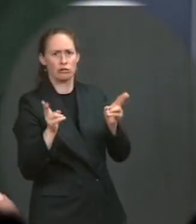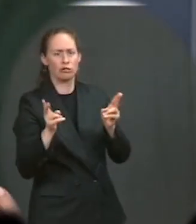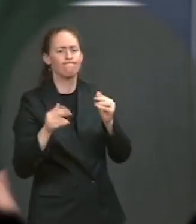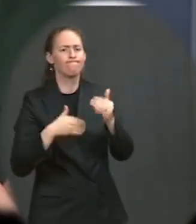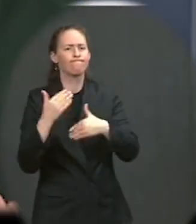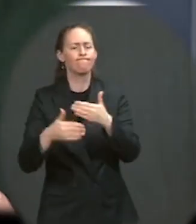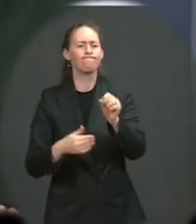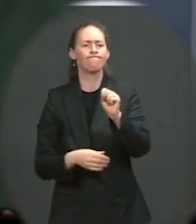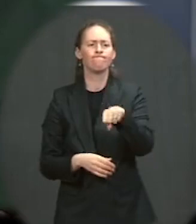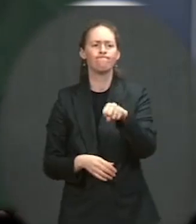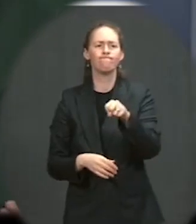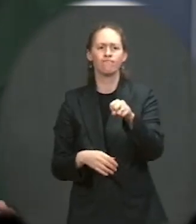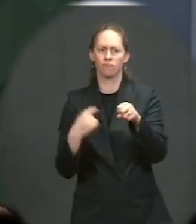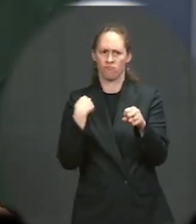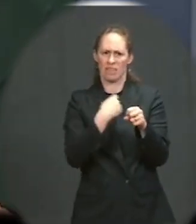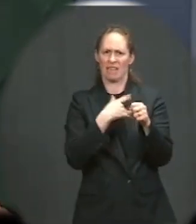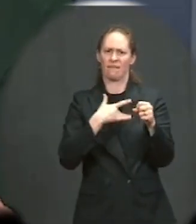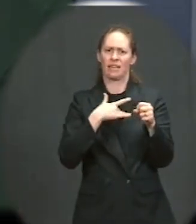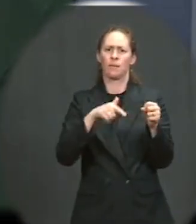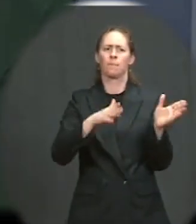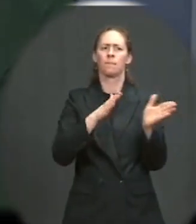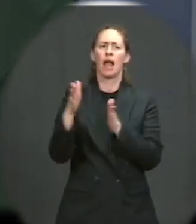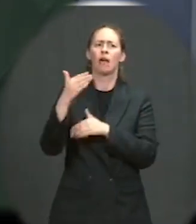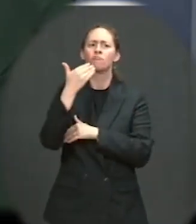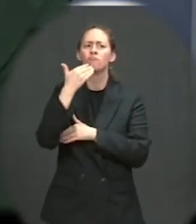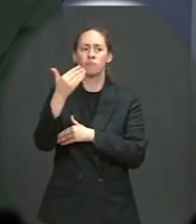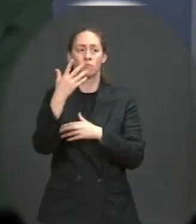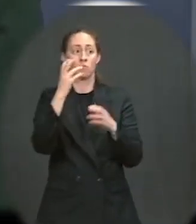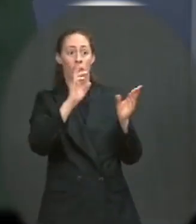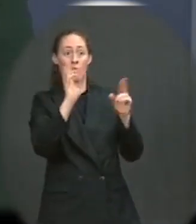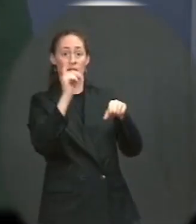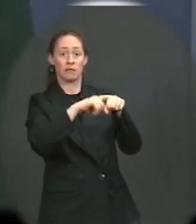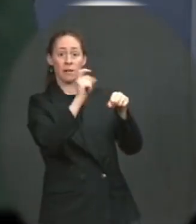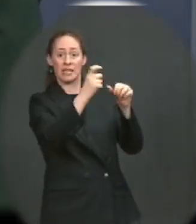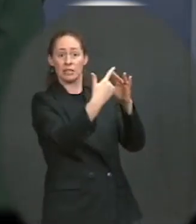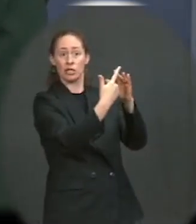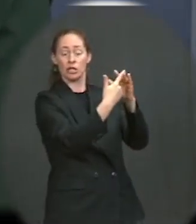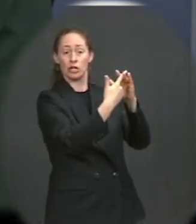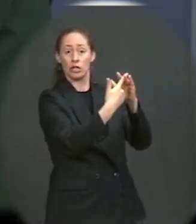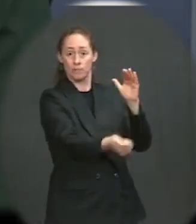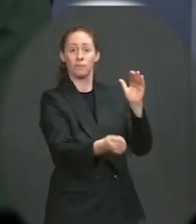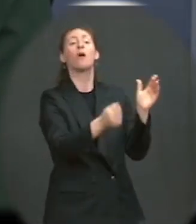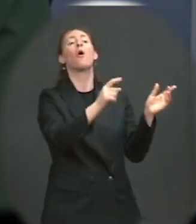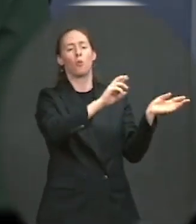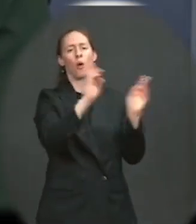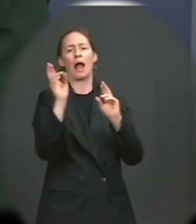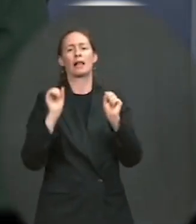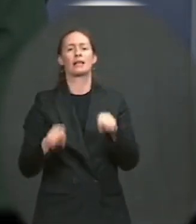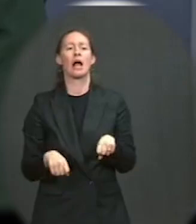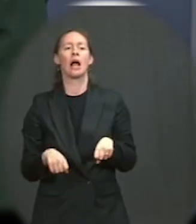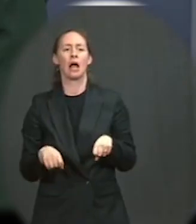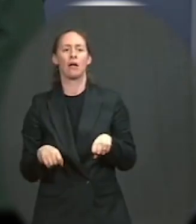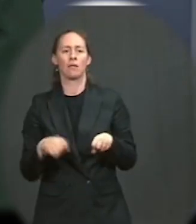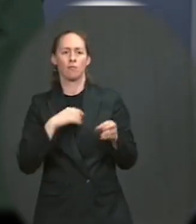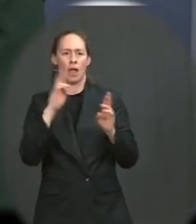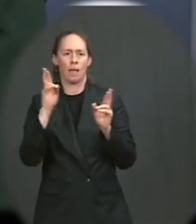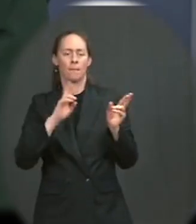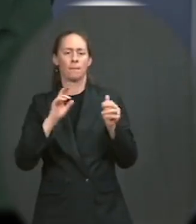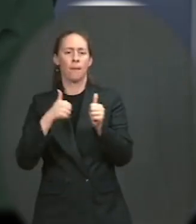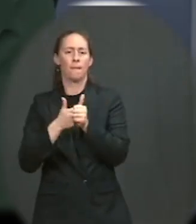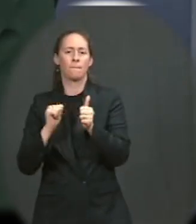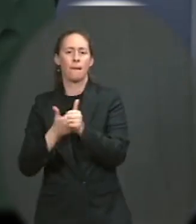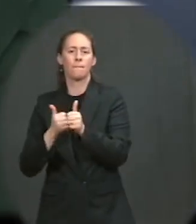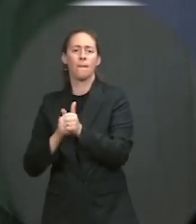planning for potential evacuation should that become necessary. So we're continuing to evaluate what our options are there,